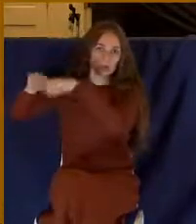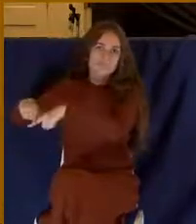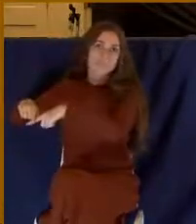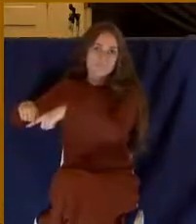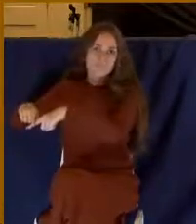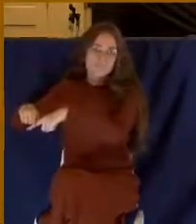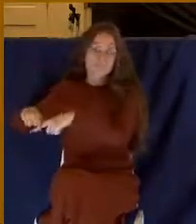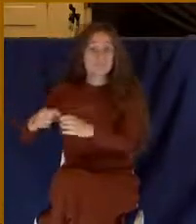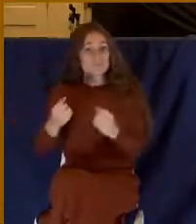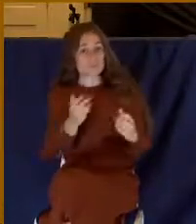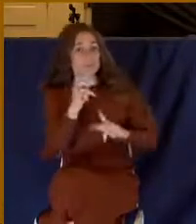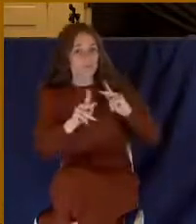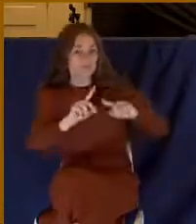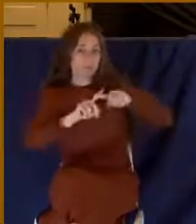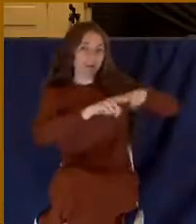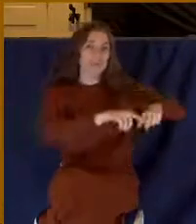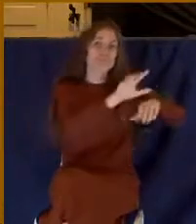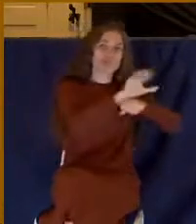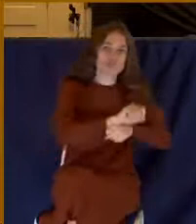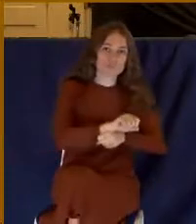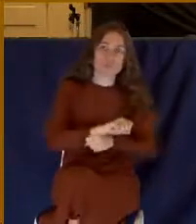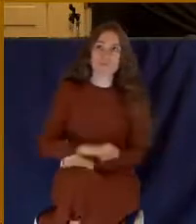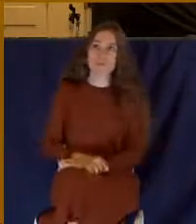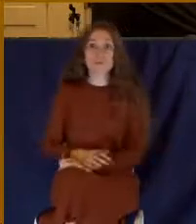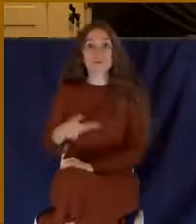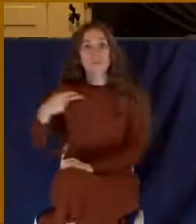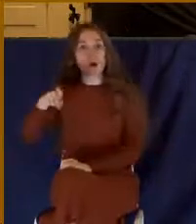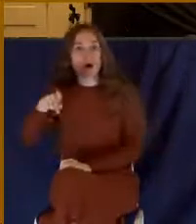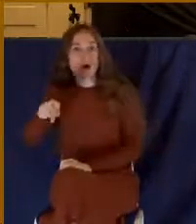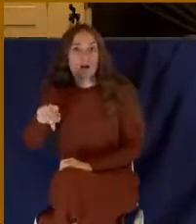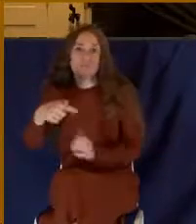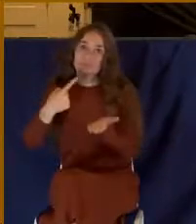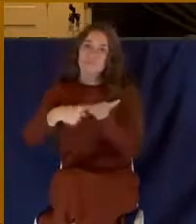And so Paul is dealing with this right here.